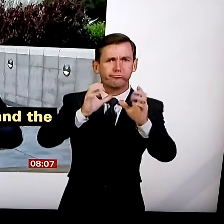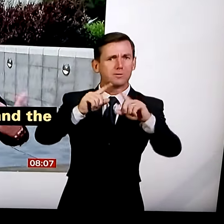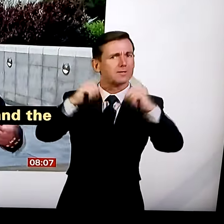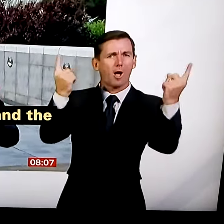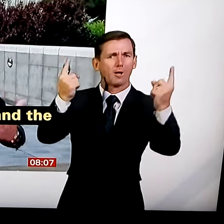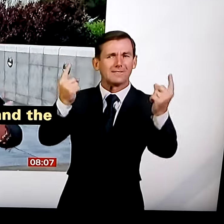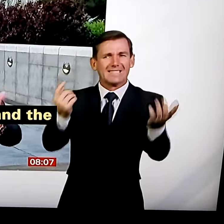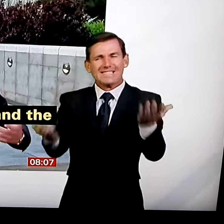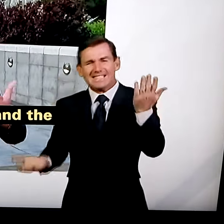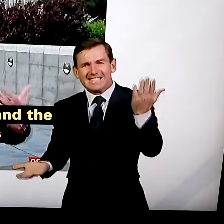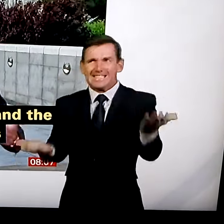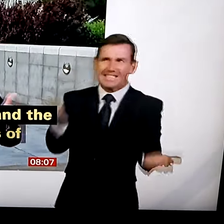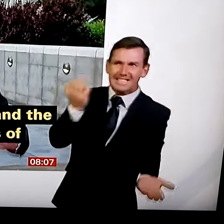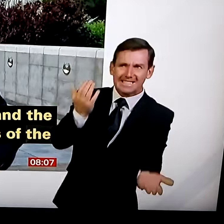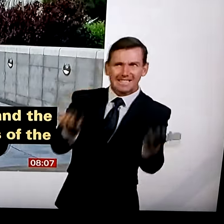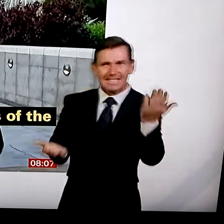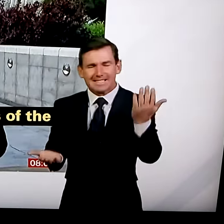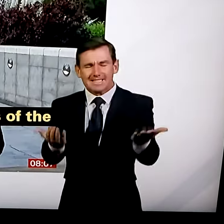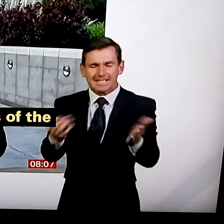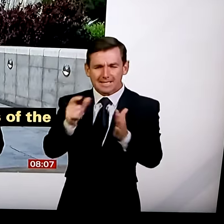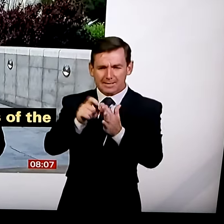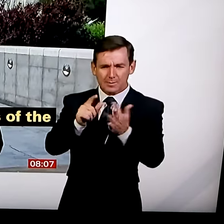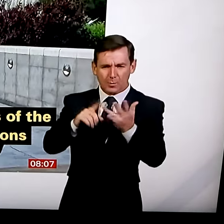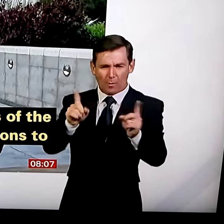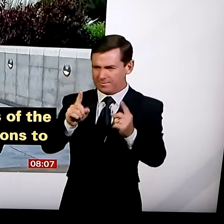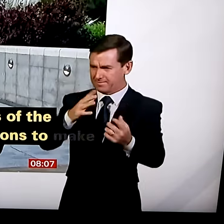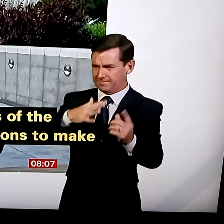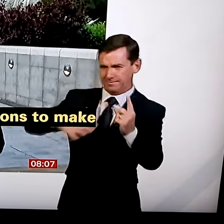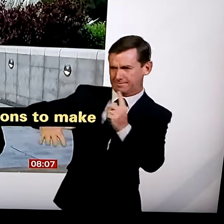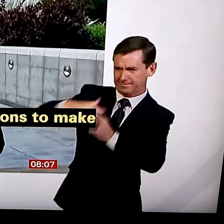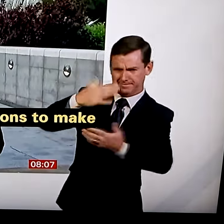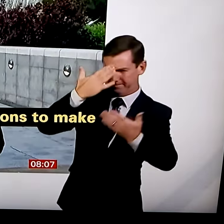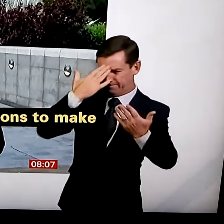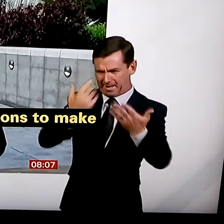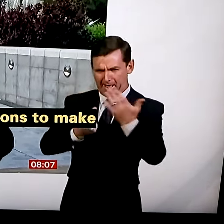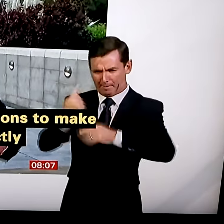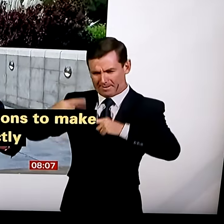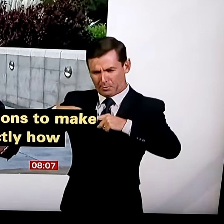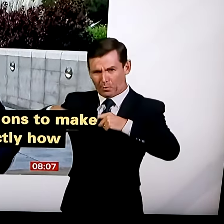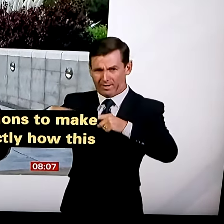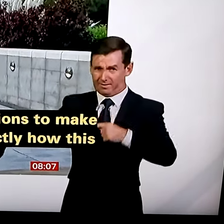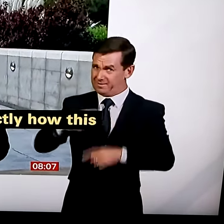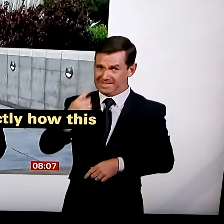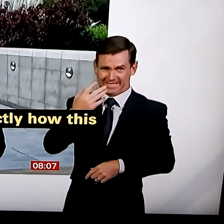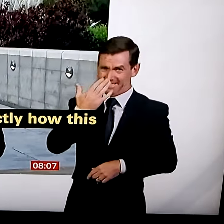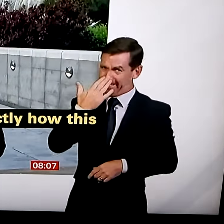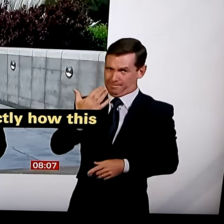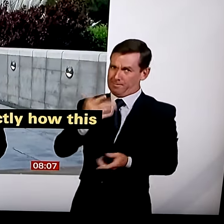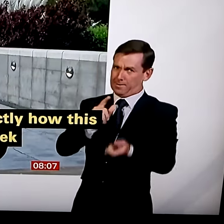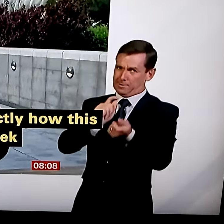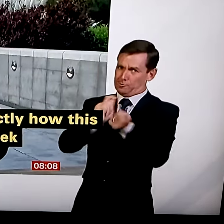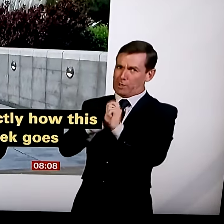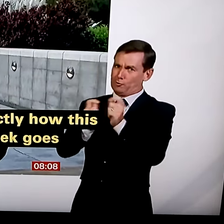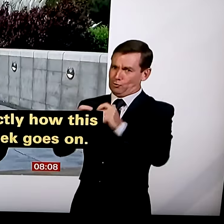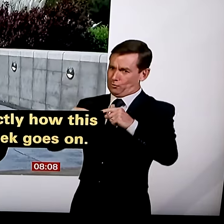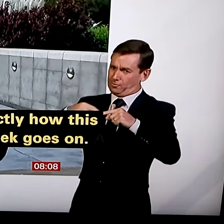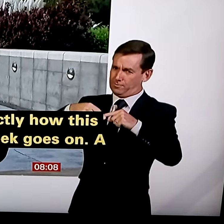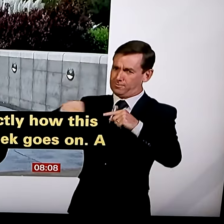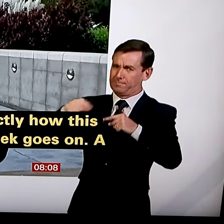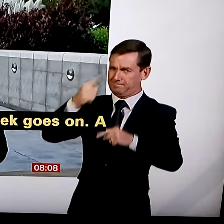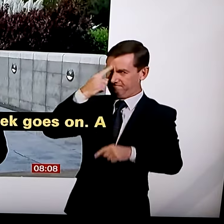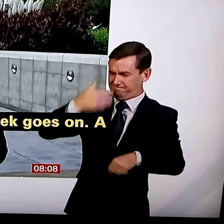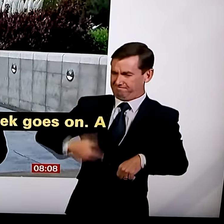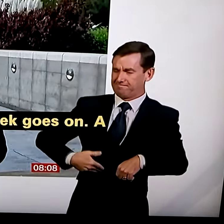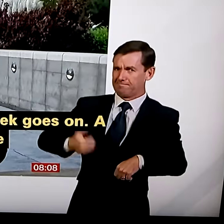tonight, people are wondering exactly how it's going to play out, but we've got some certainly a moving picture of more restrictions that's expected in different parts